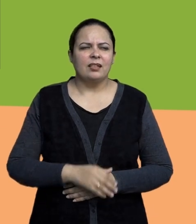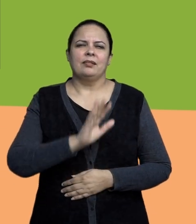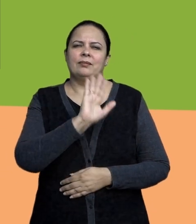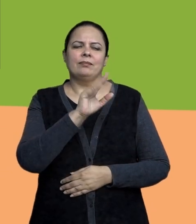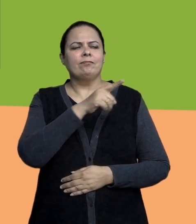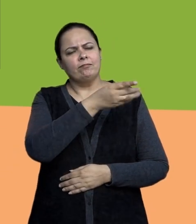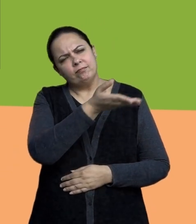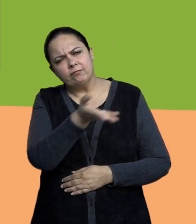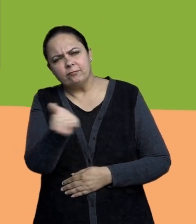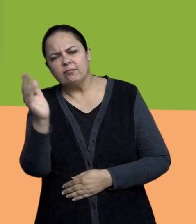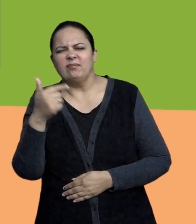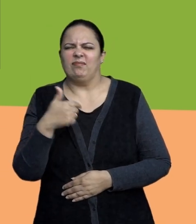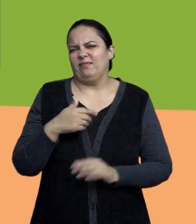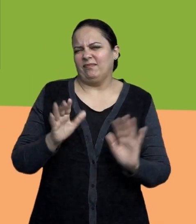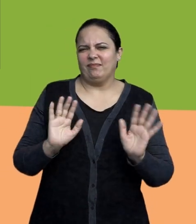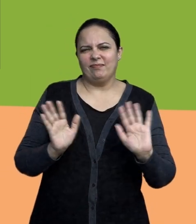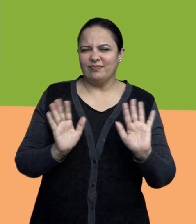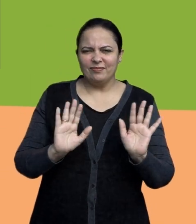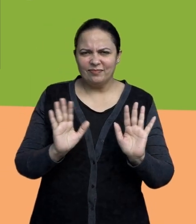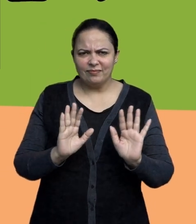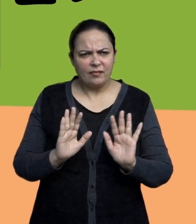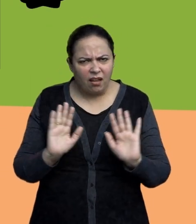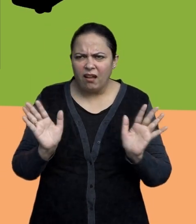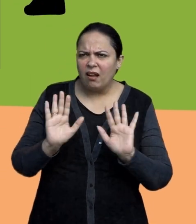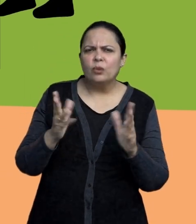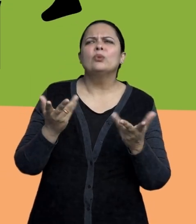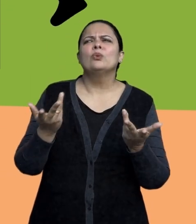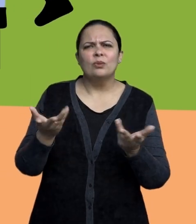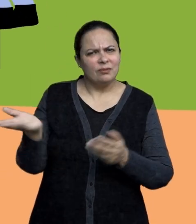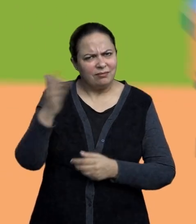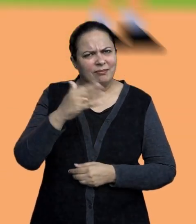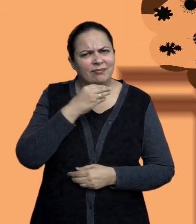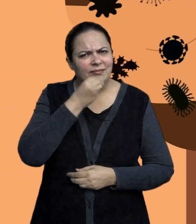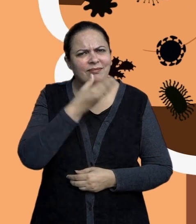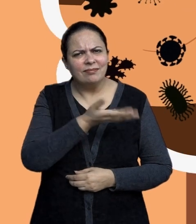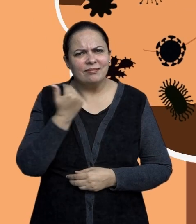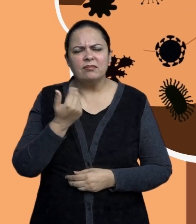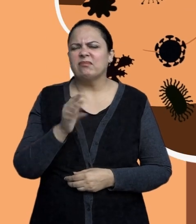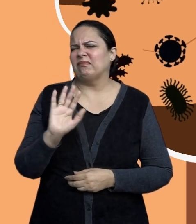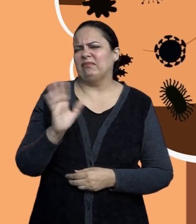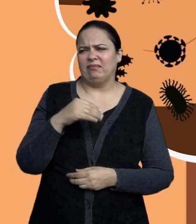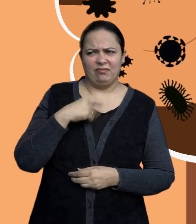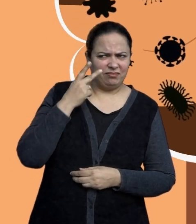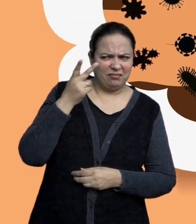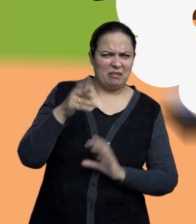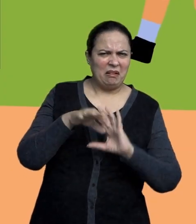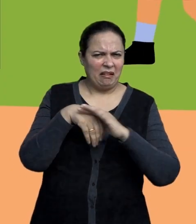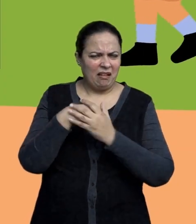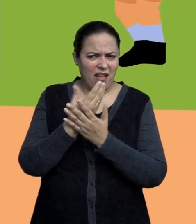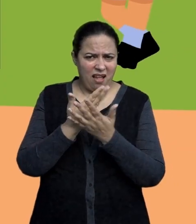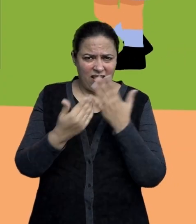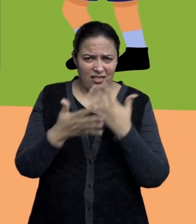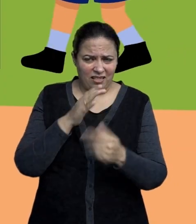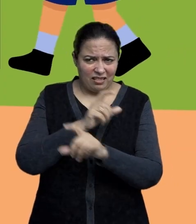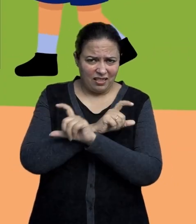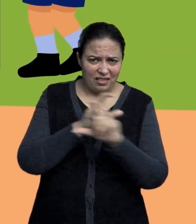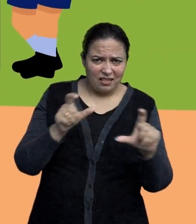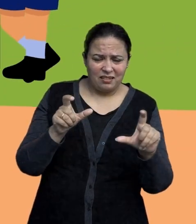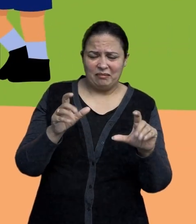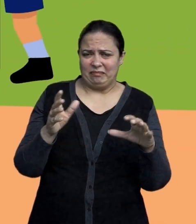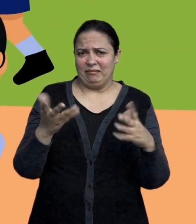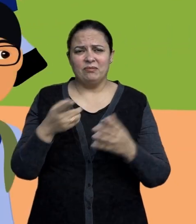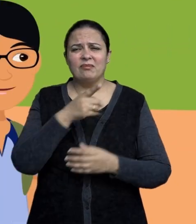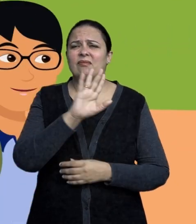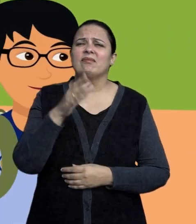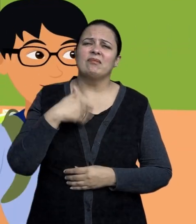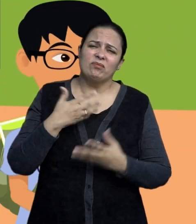You go. I don't want to. Why? I am not sure if his hands are clean. But I